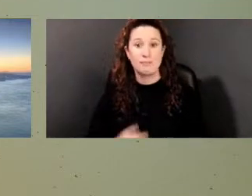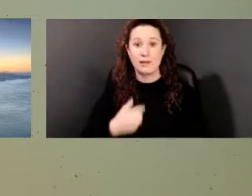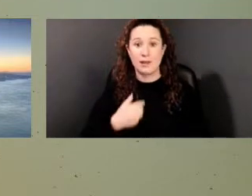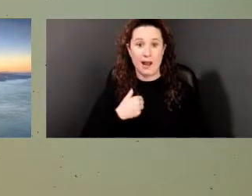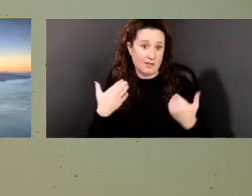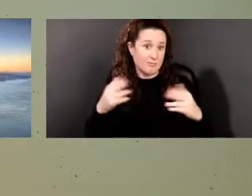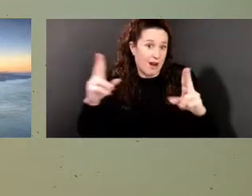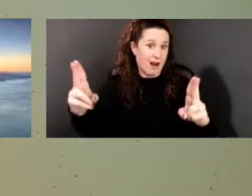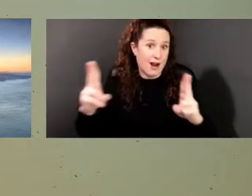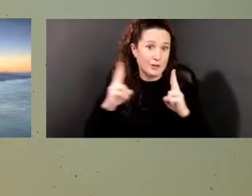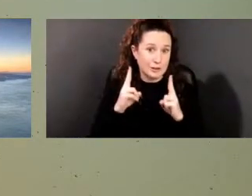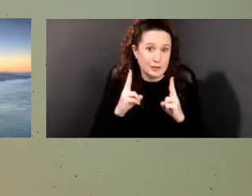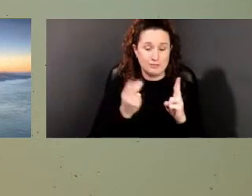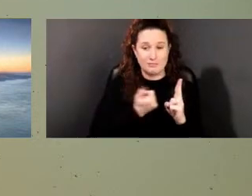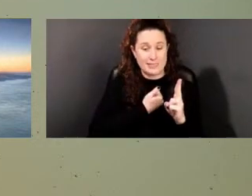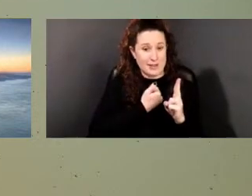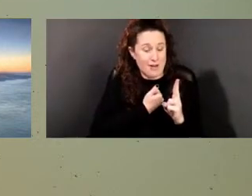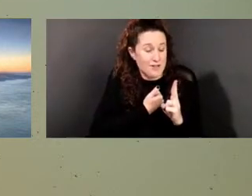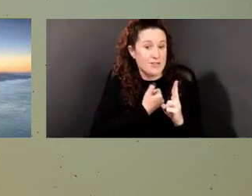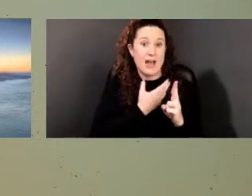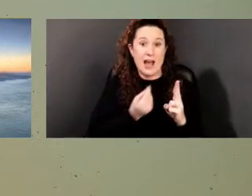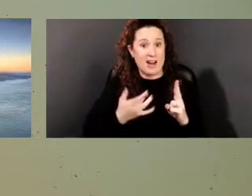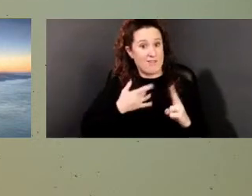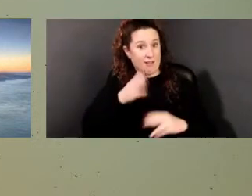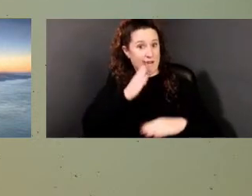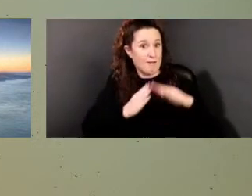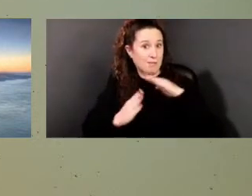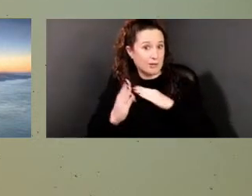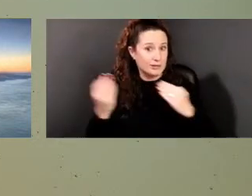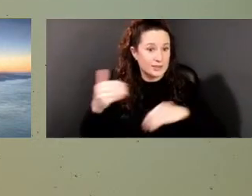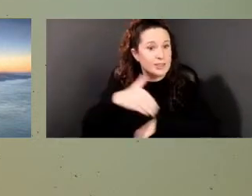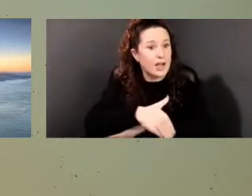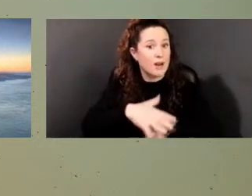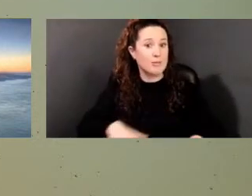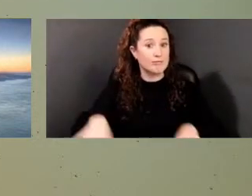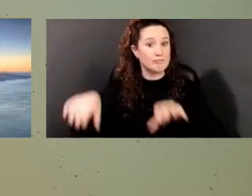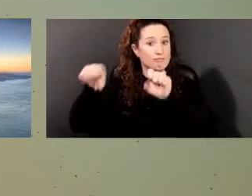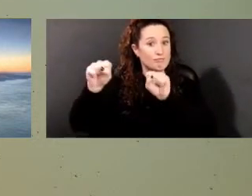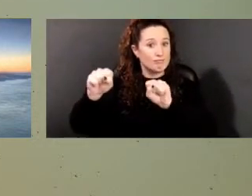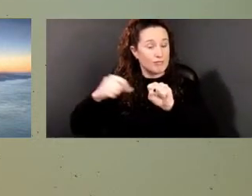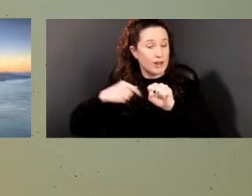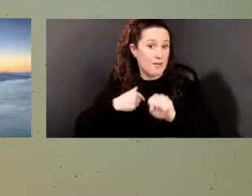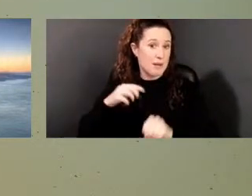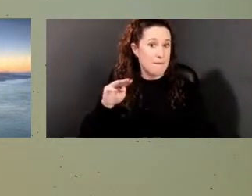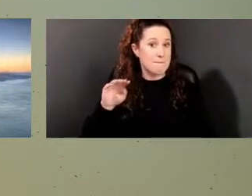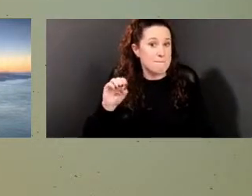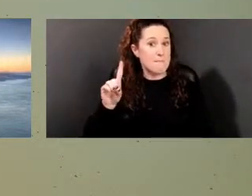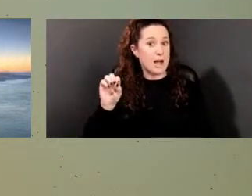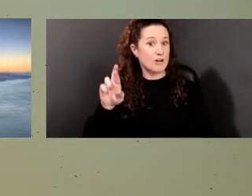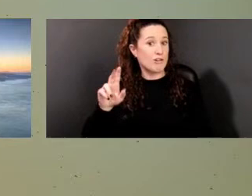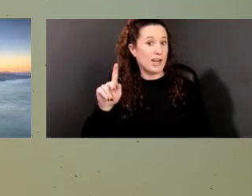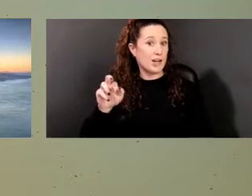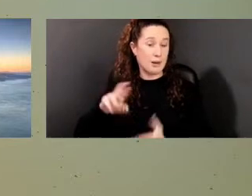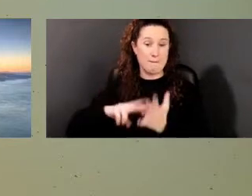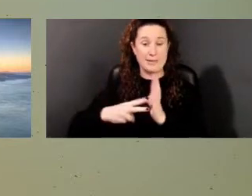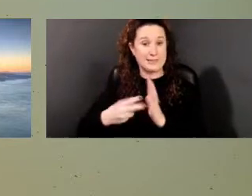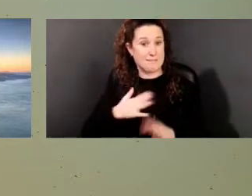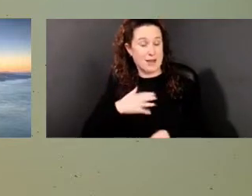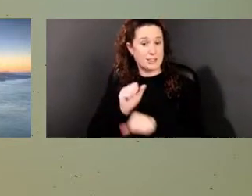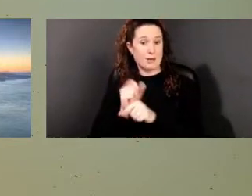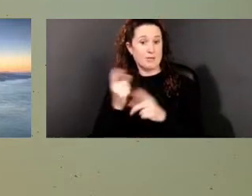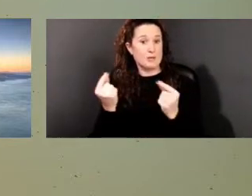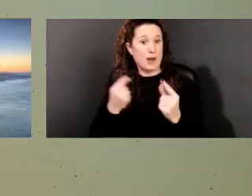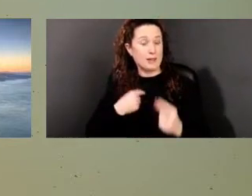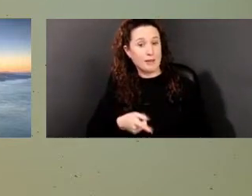frankly, and humbled to be the moderator tonight. My job is to keep my mouth shut and keep it moving with the other